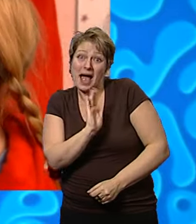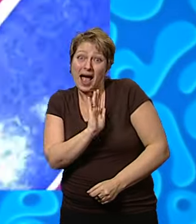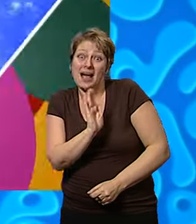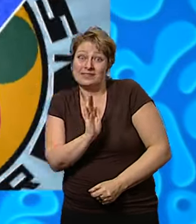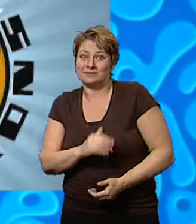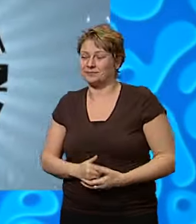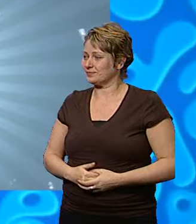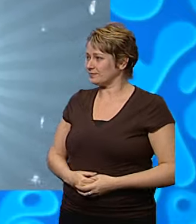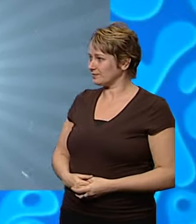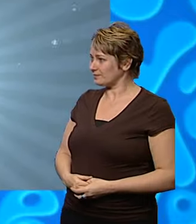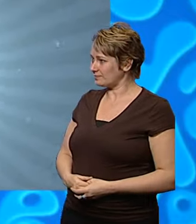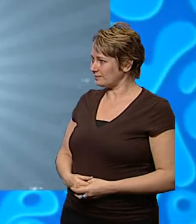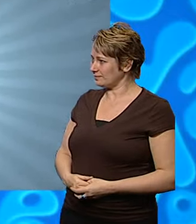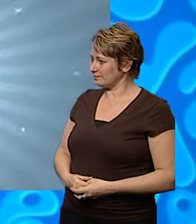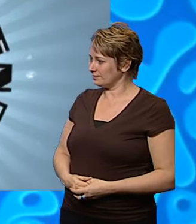Bye.